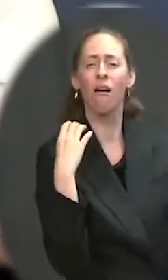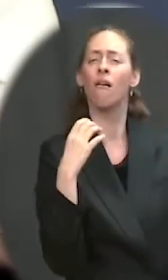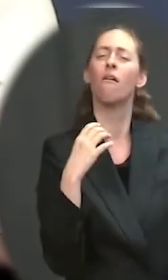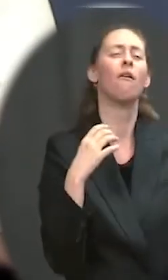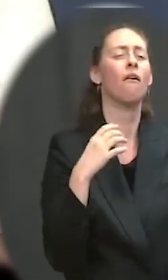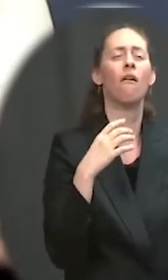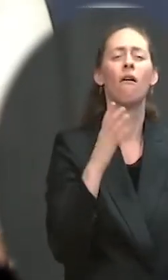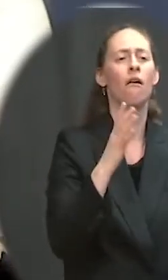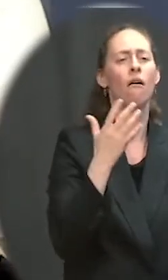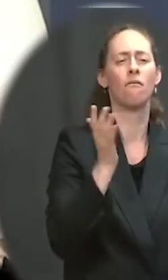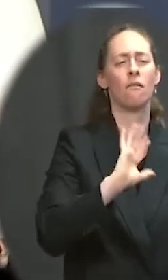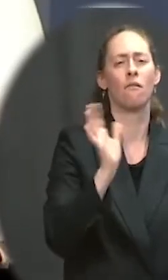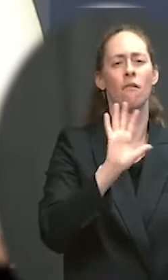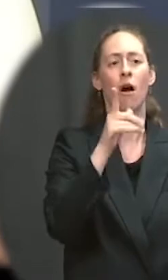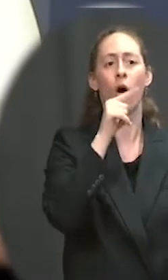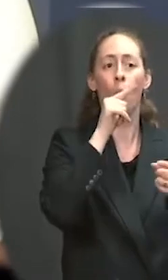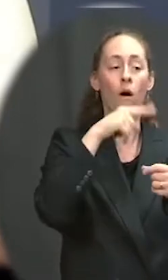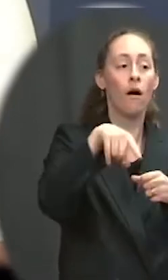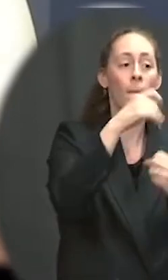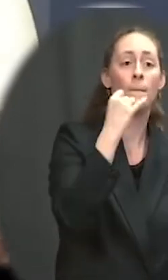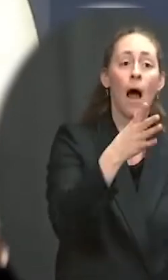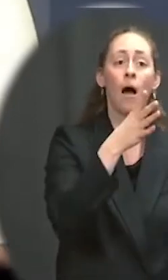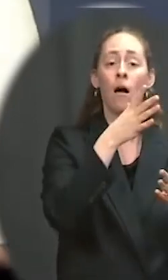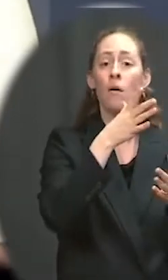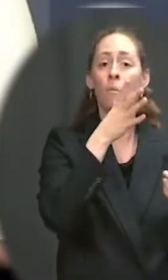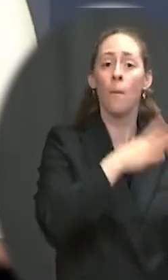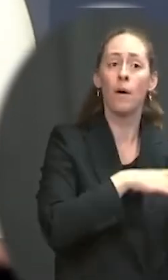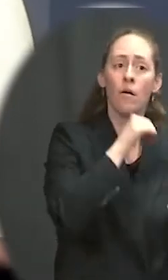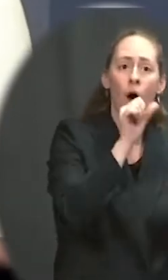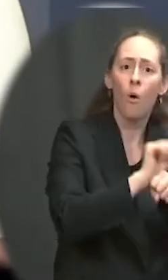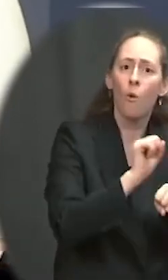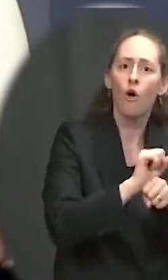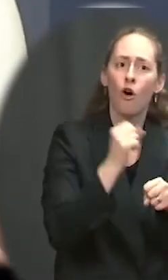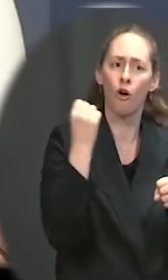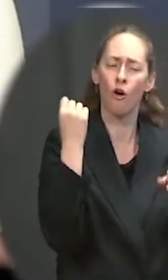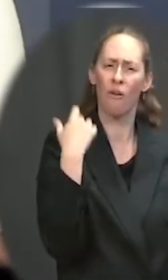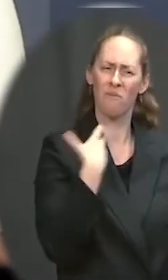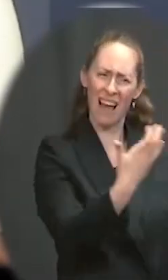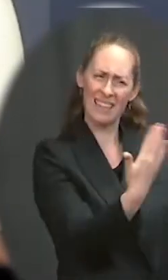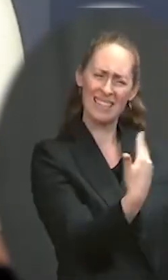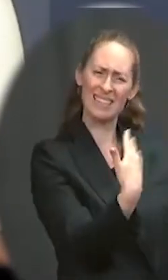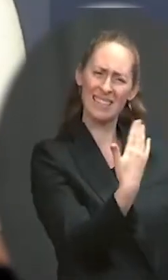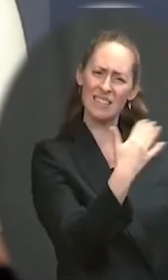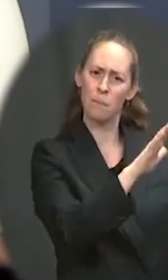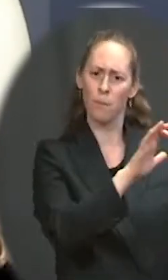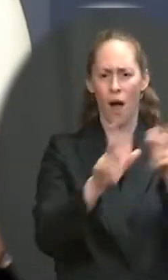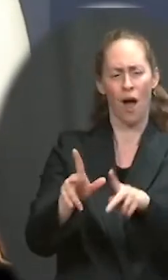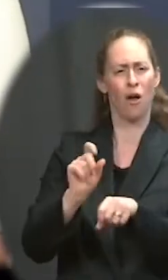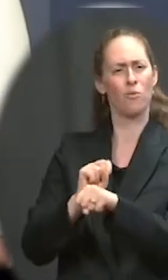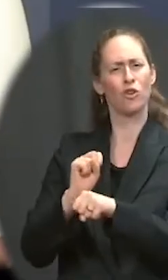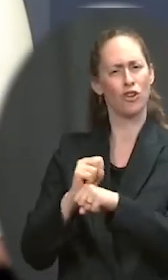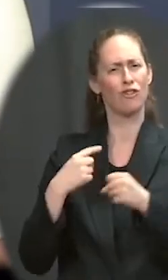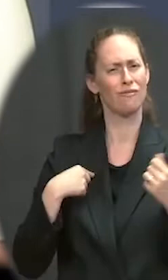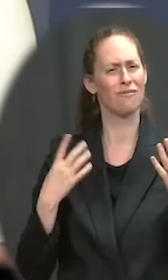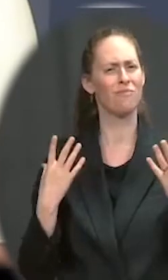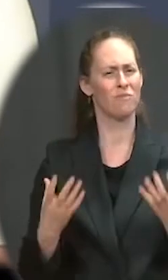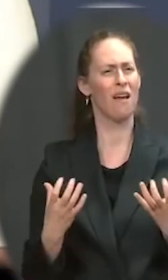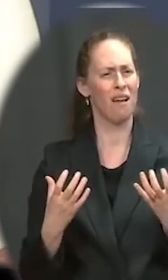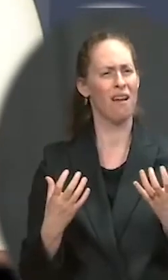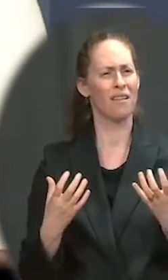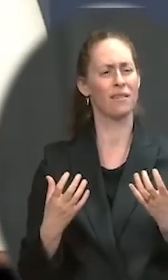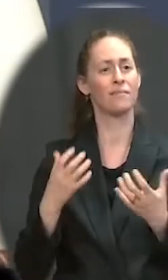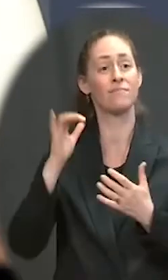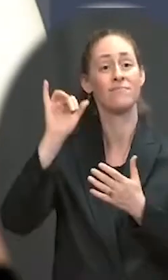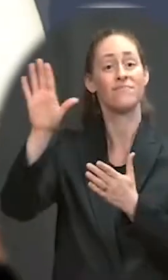The Penn-Warton model analysis also off in a number of important ways. It gets the cost of the investments wrong by about $700 billion,